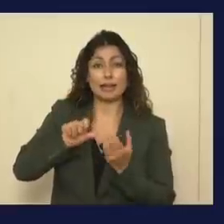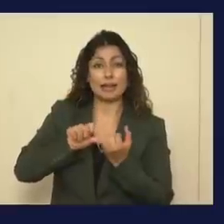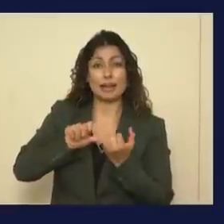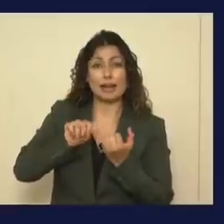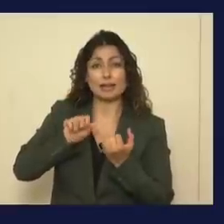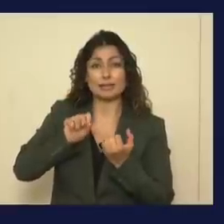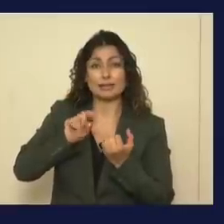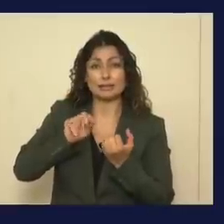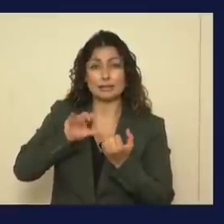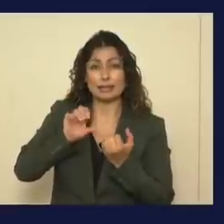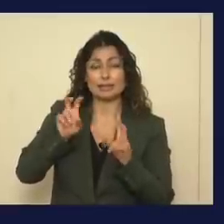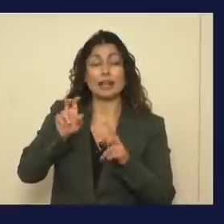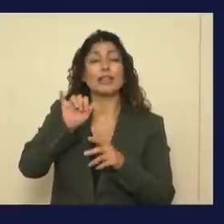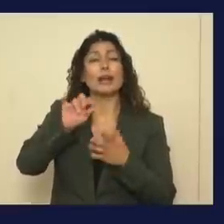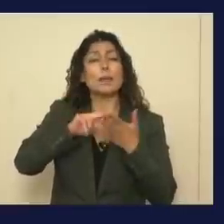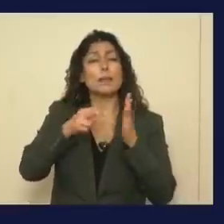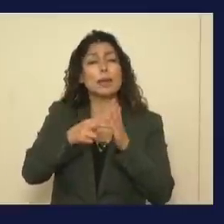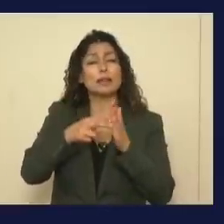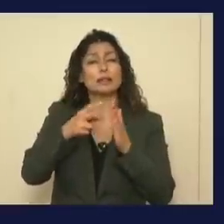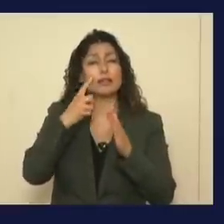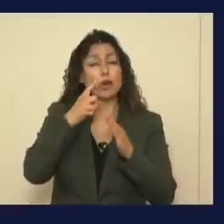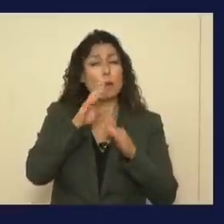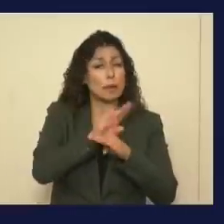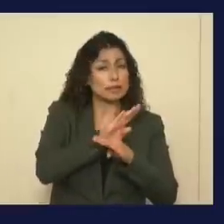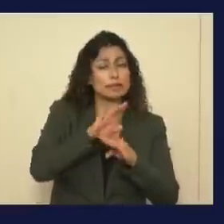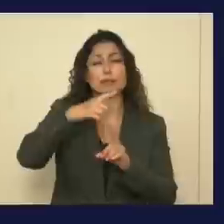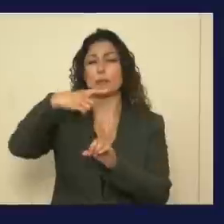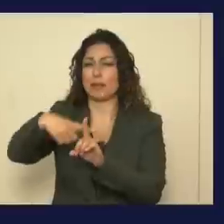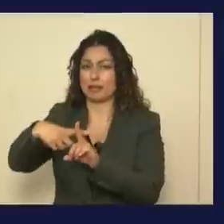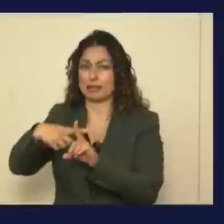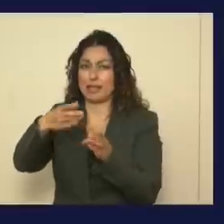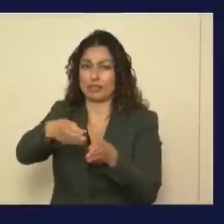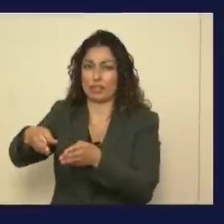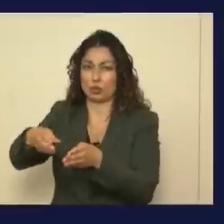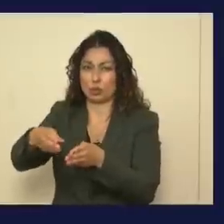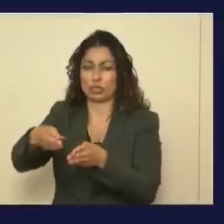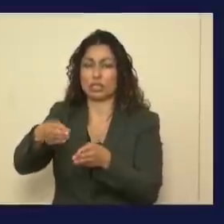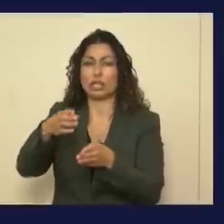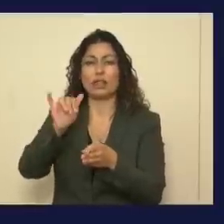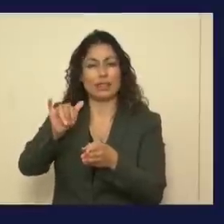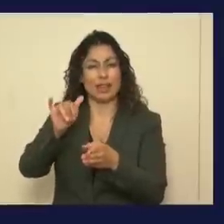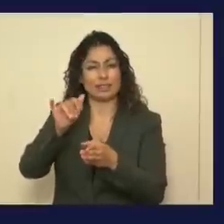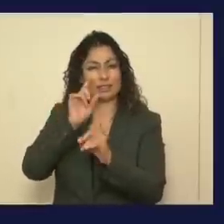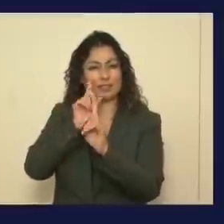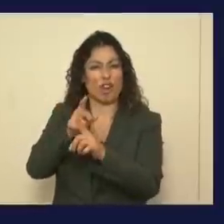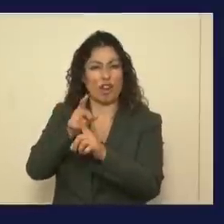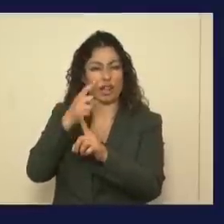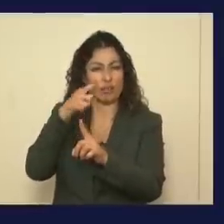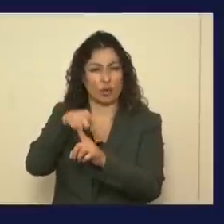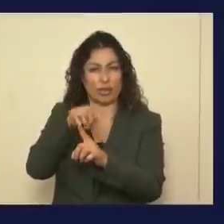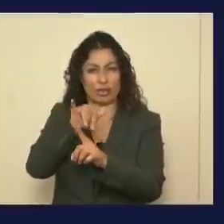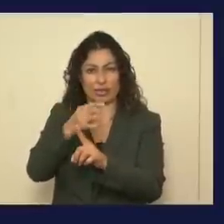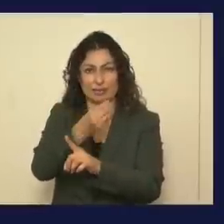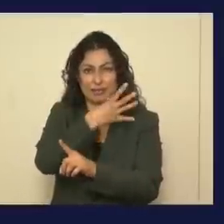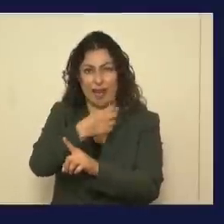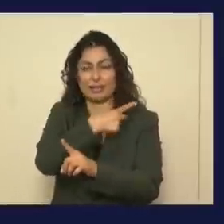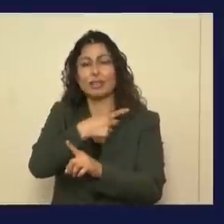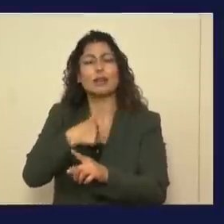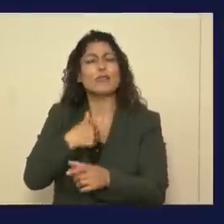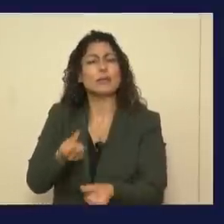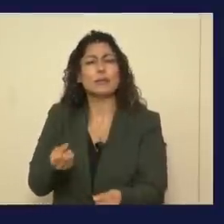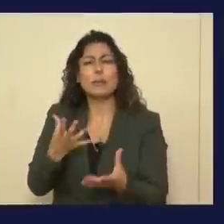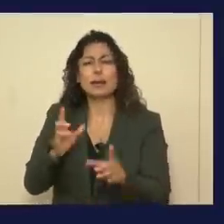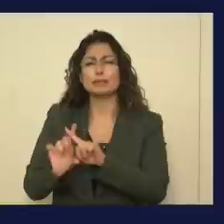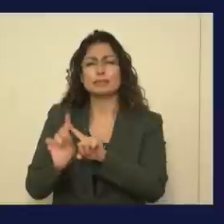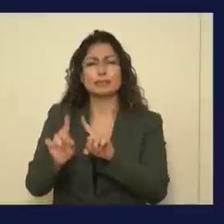works for both the businesses and individuals, which is really the target information for this particular slide. That we have lots of